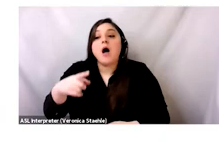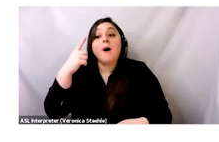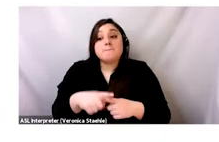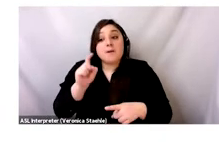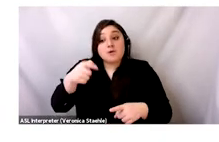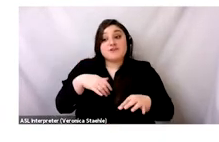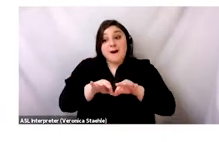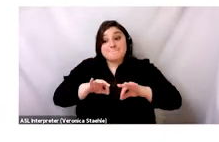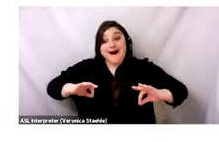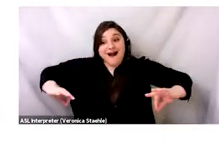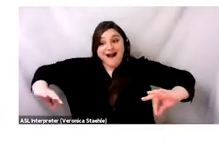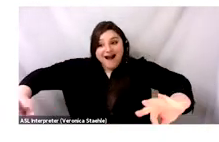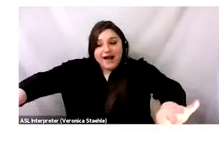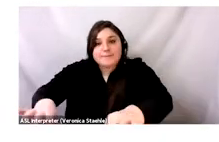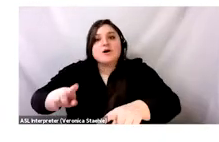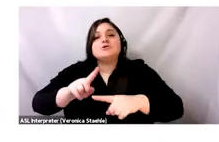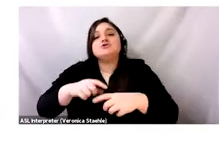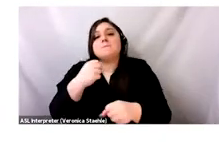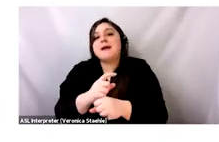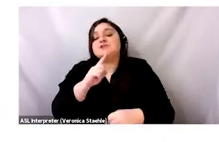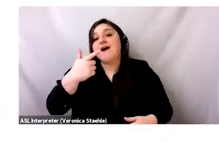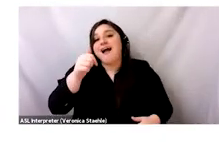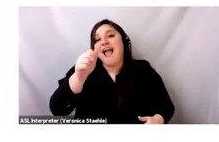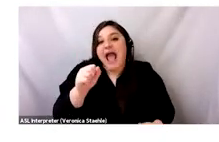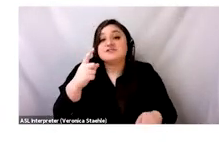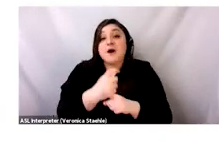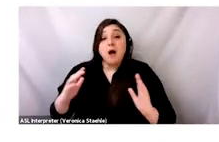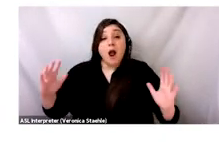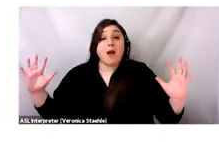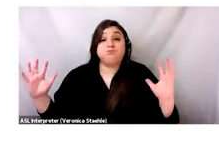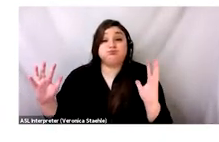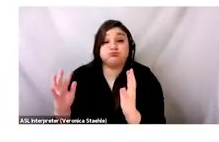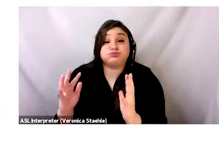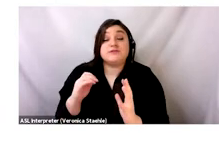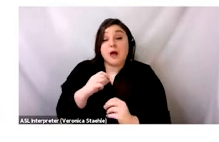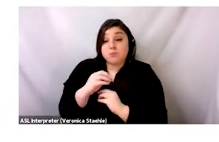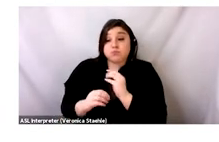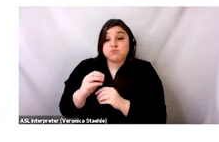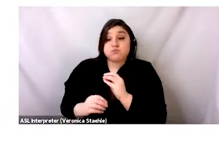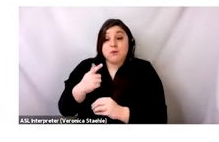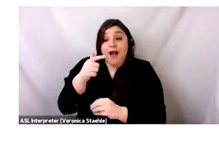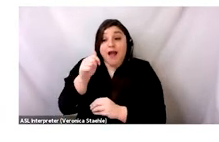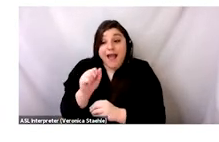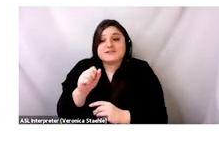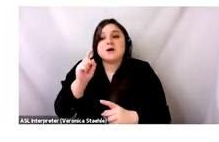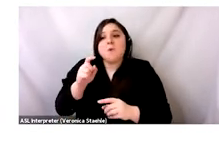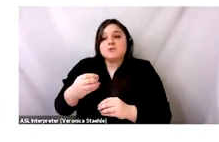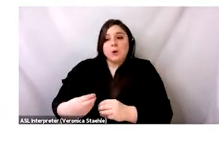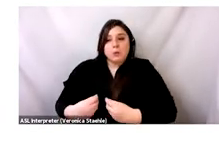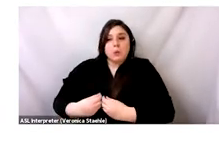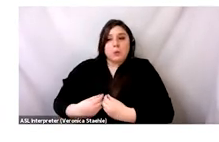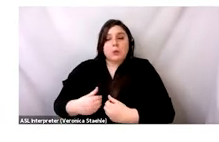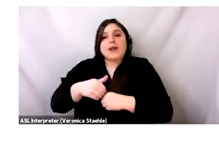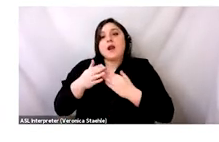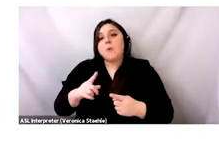it's supposed to have pipes that allow methane gas that comes from decomposition to escape, which would reduce the,